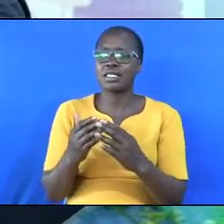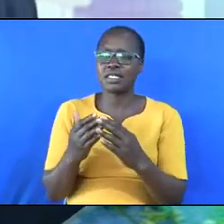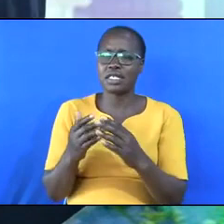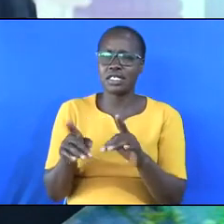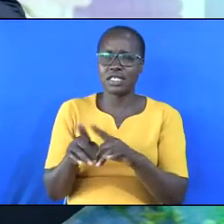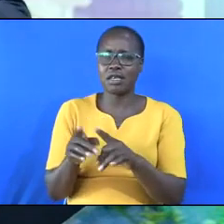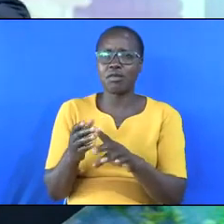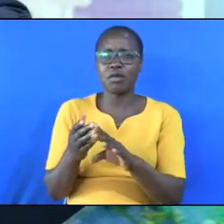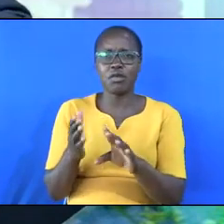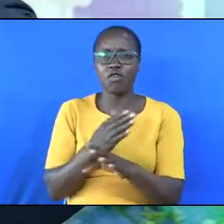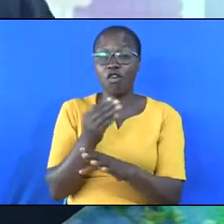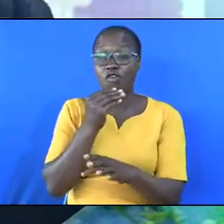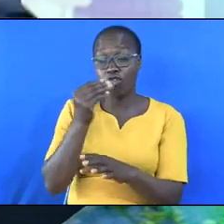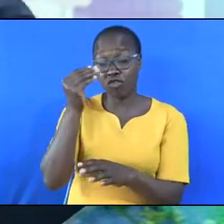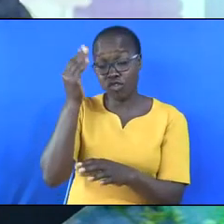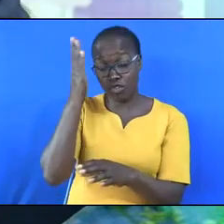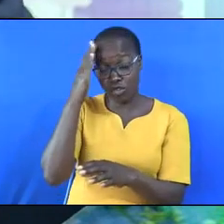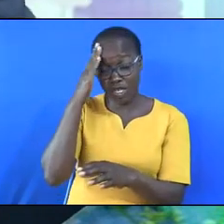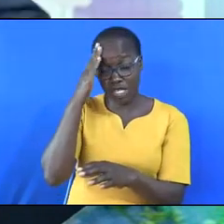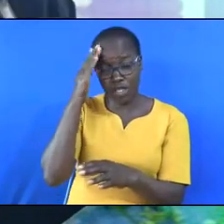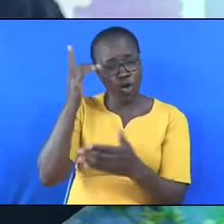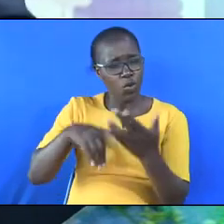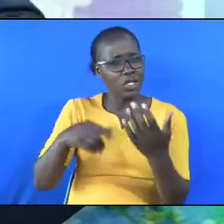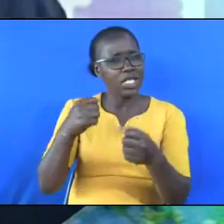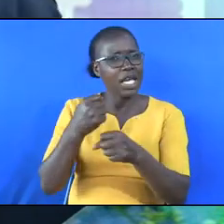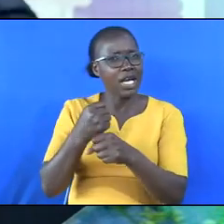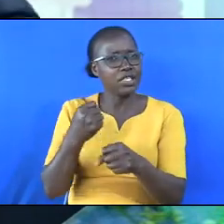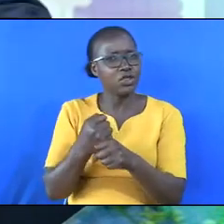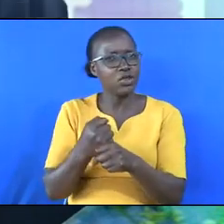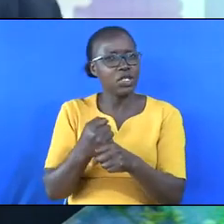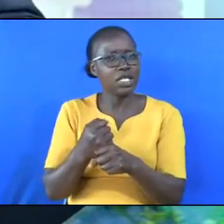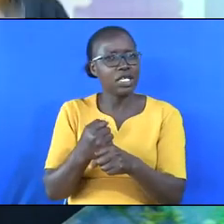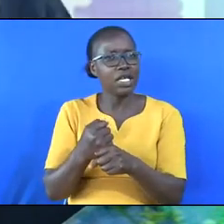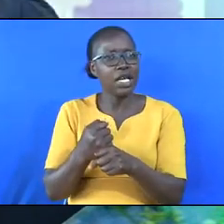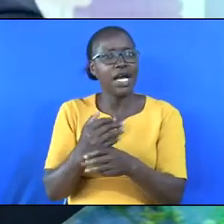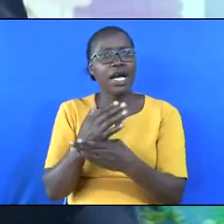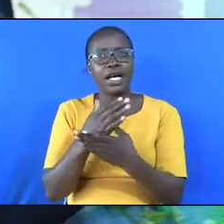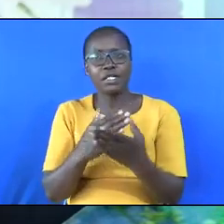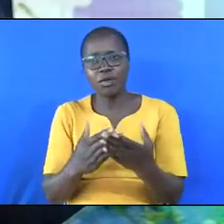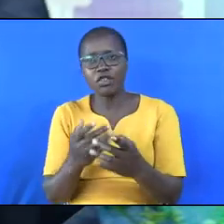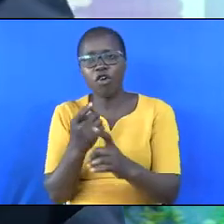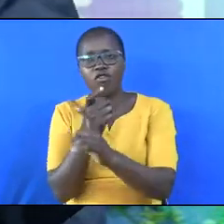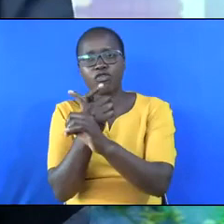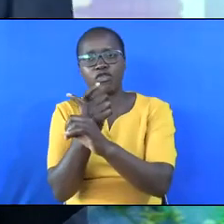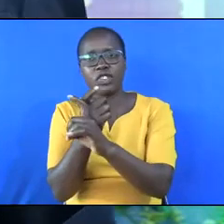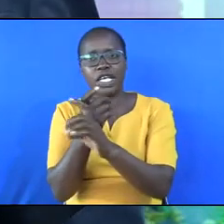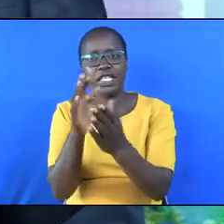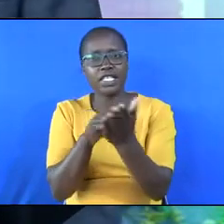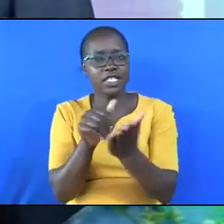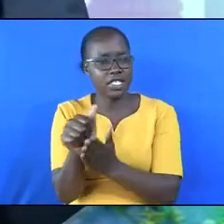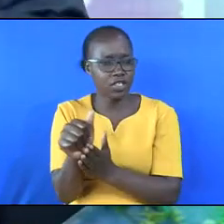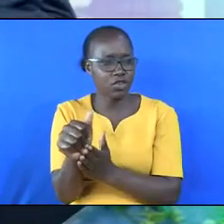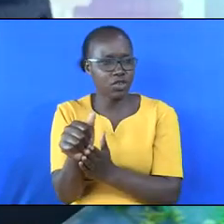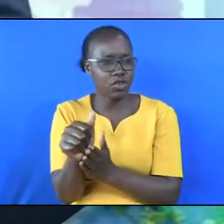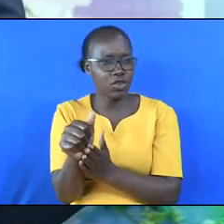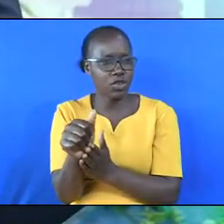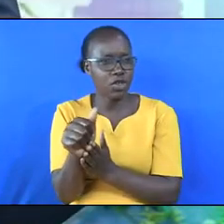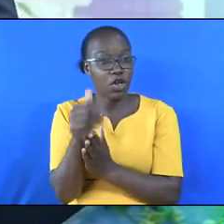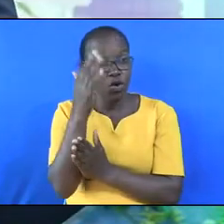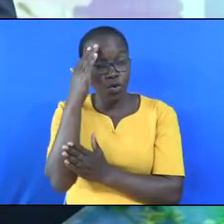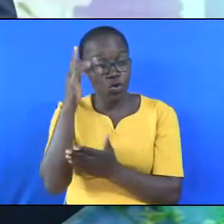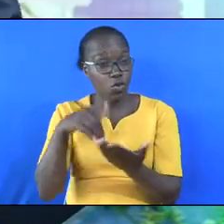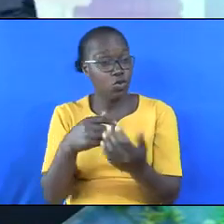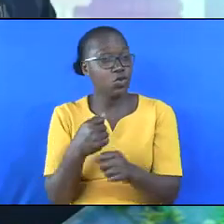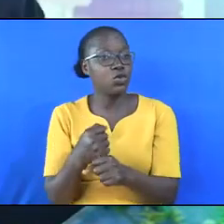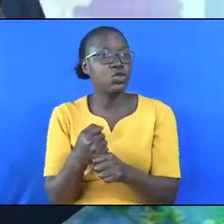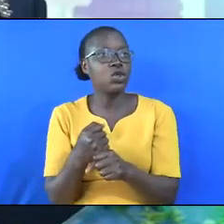people with full knowledge of what they are doing have followed a path of self-destruction. We know what to